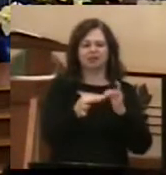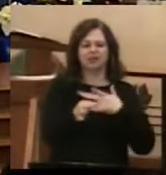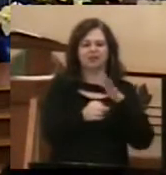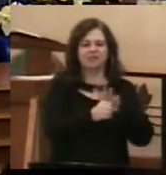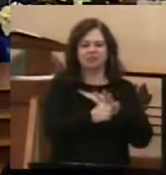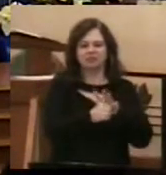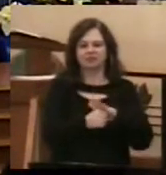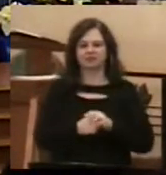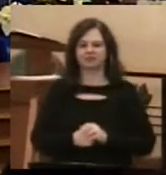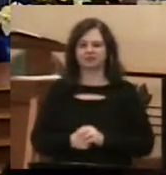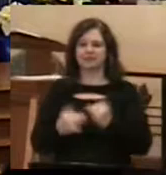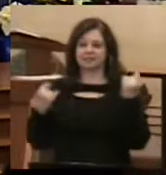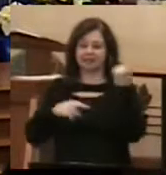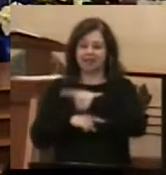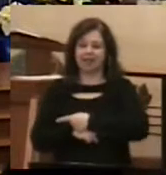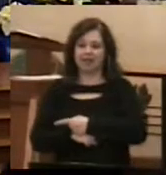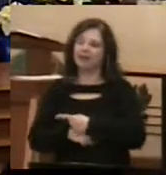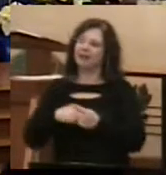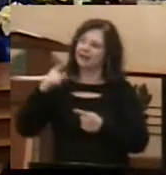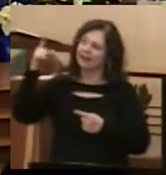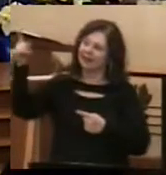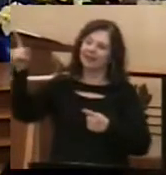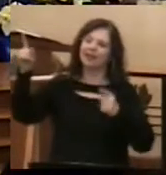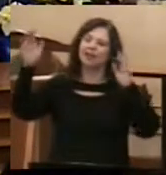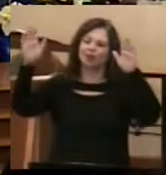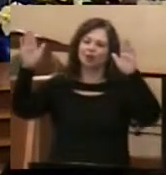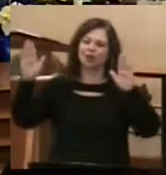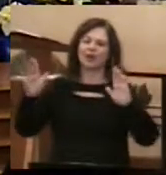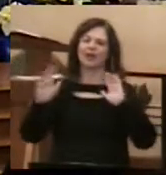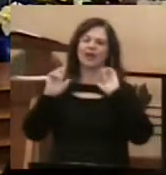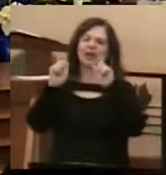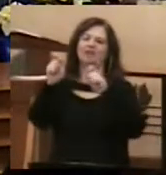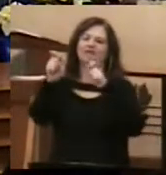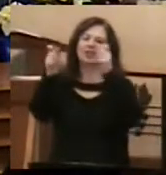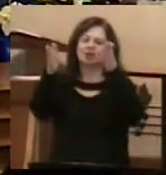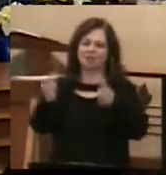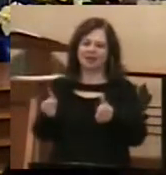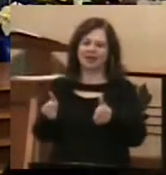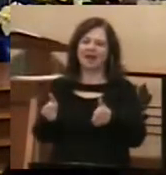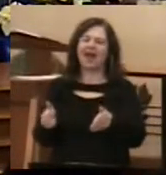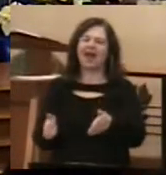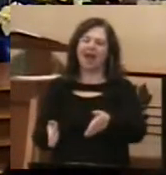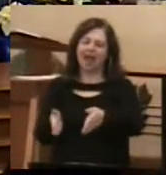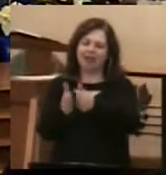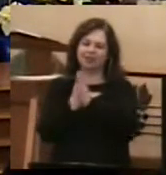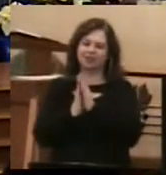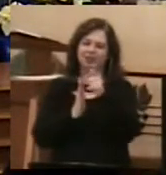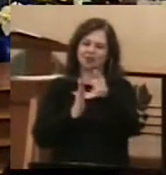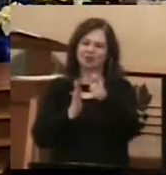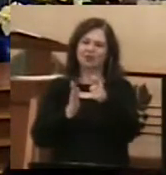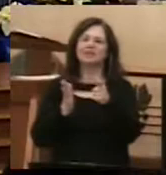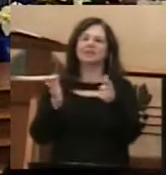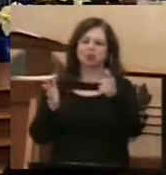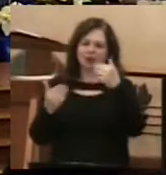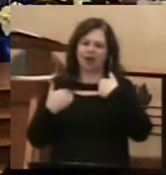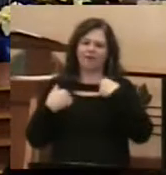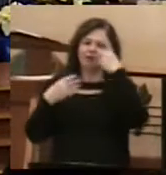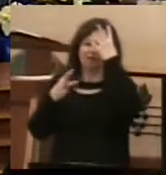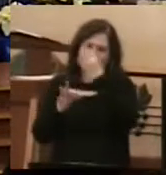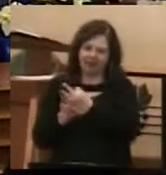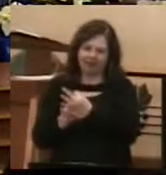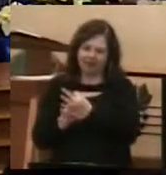fisherman asks you to let down your net and to trust, to have faith